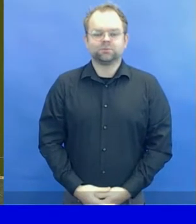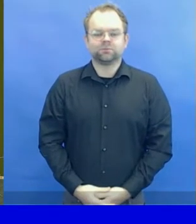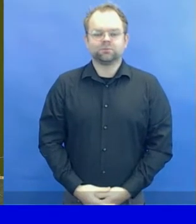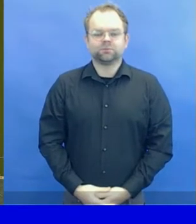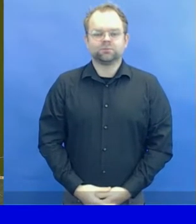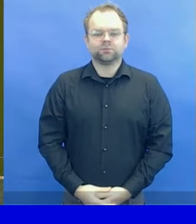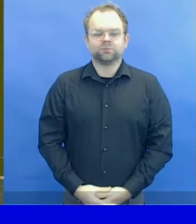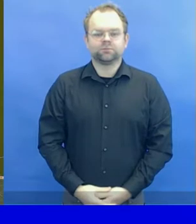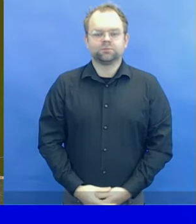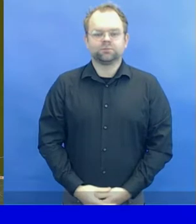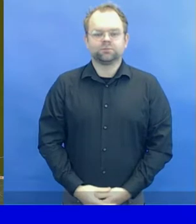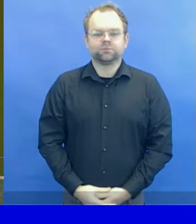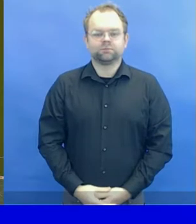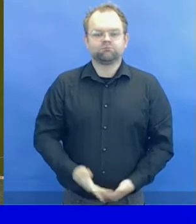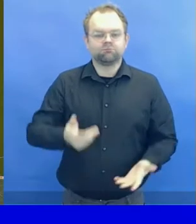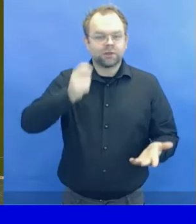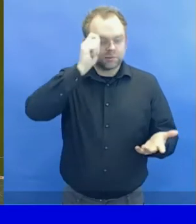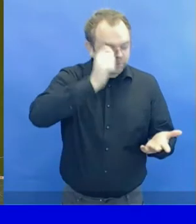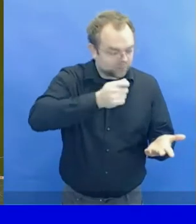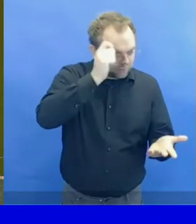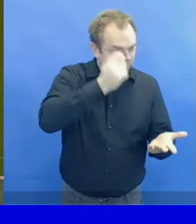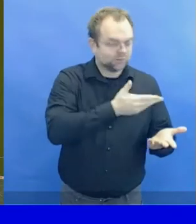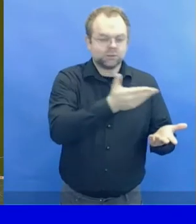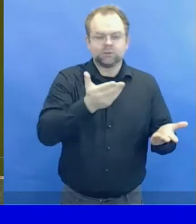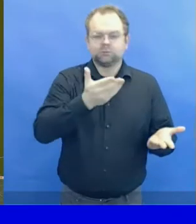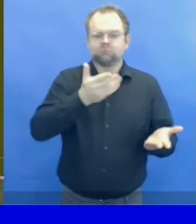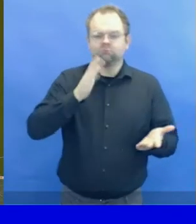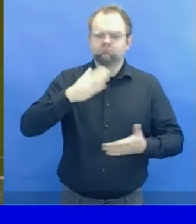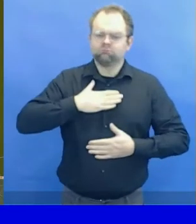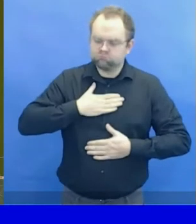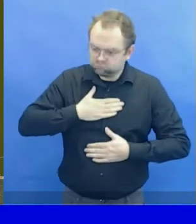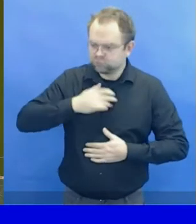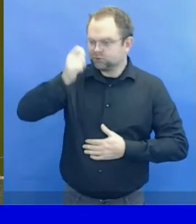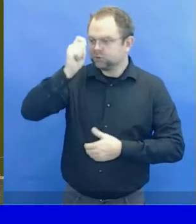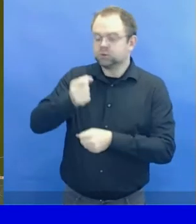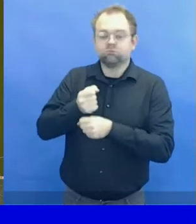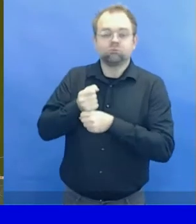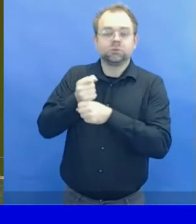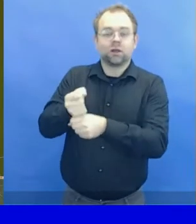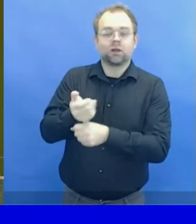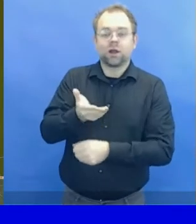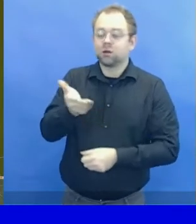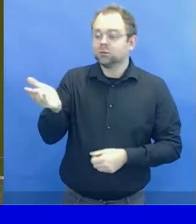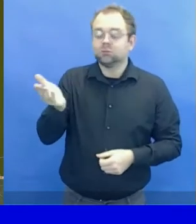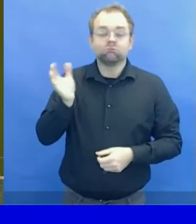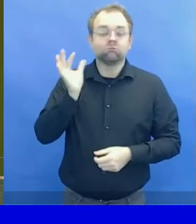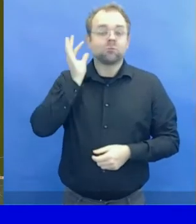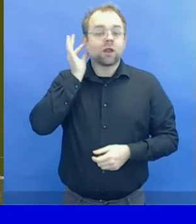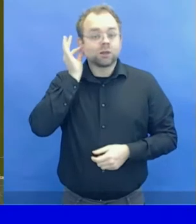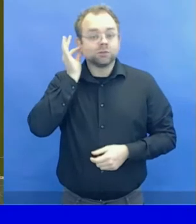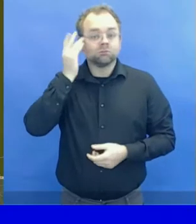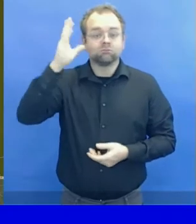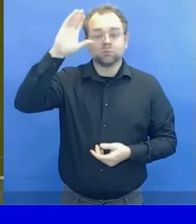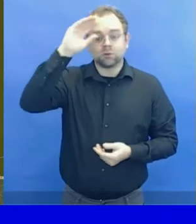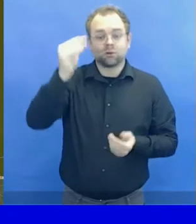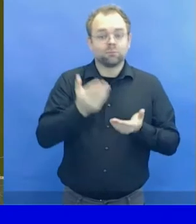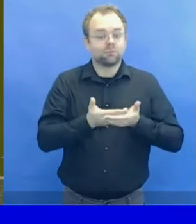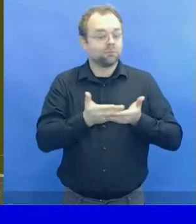I recognize the presence of the following distinguished participants,